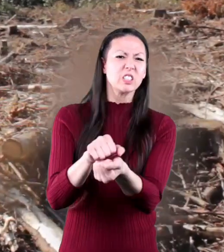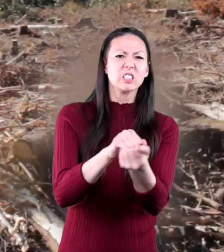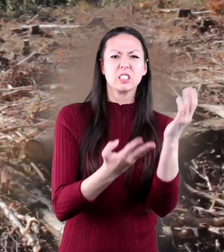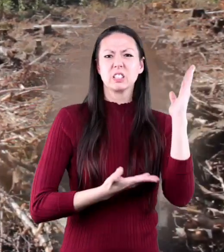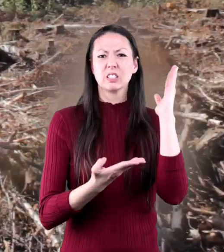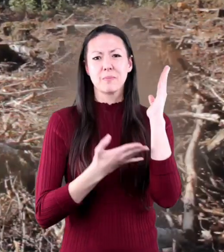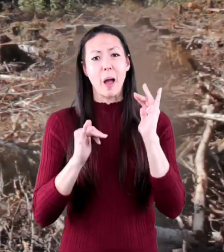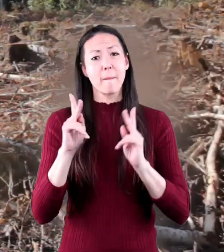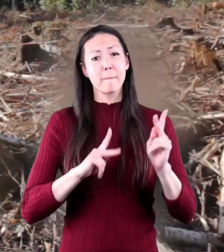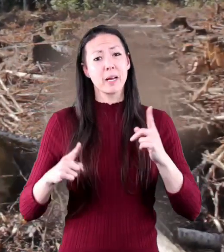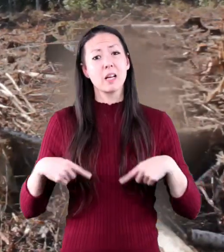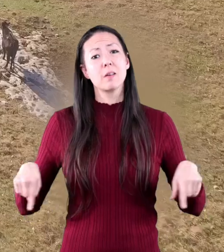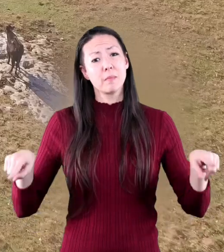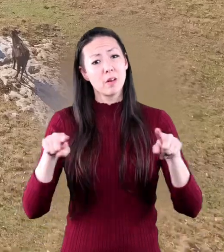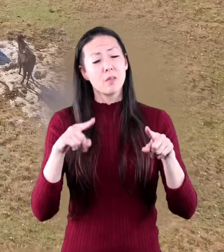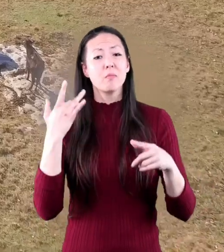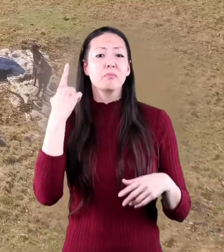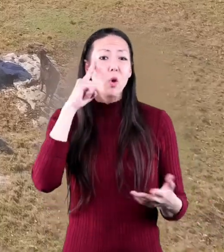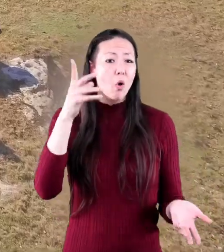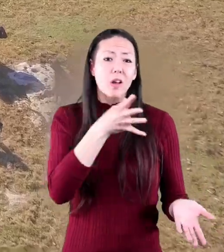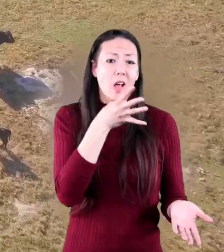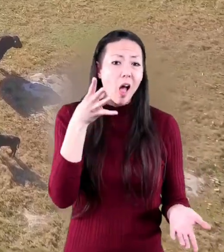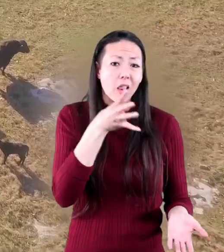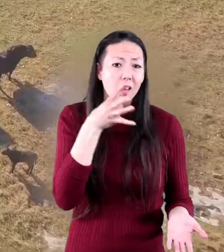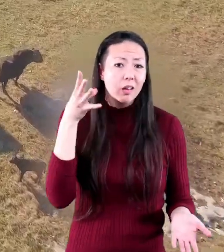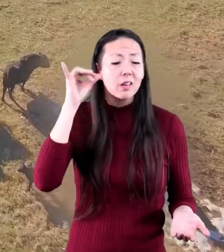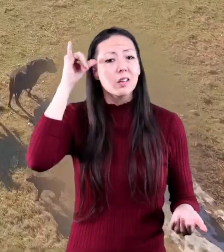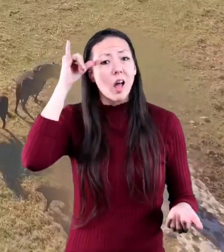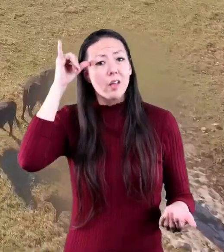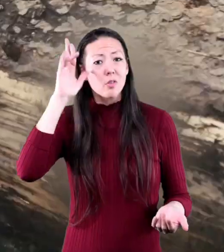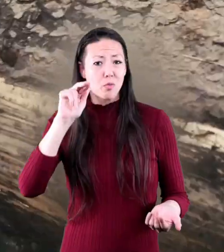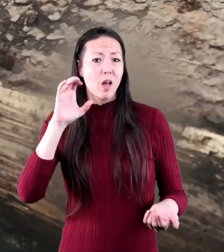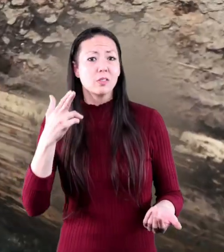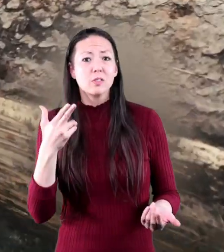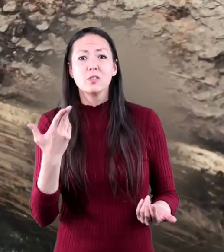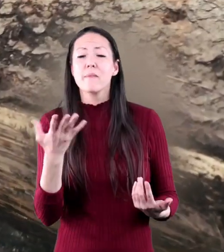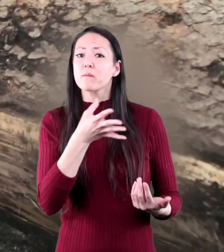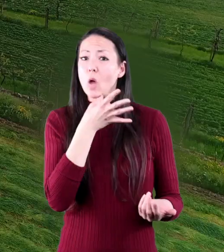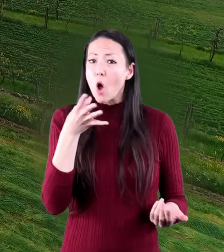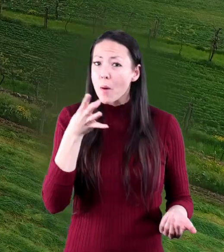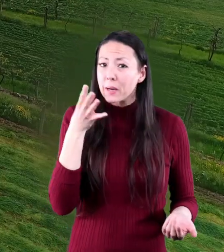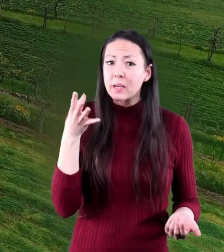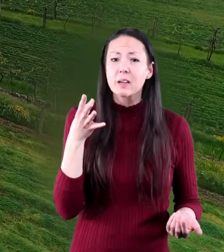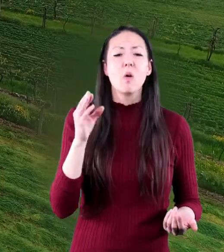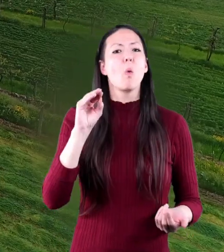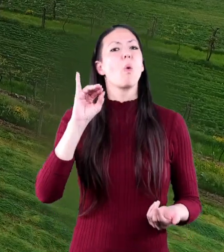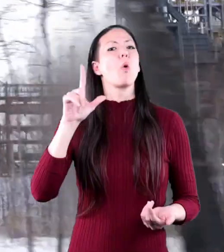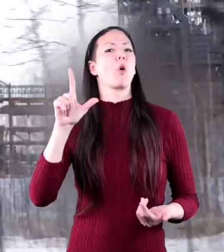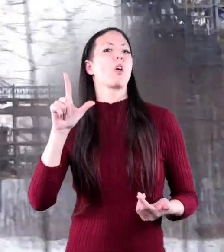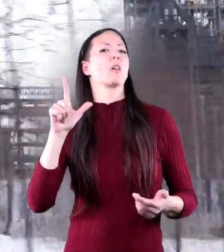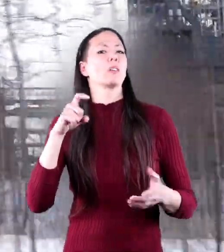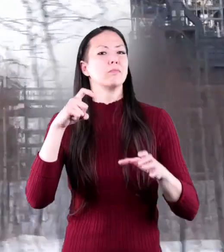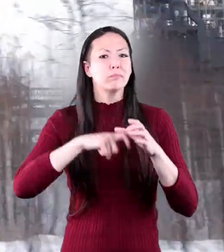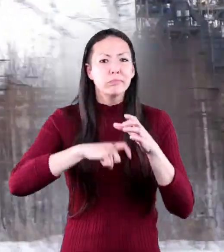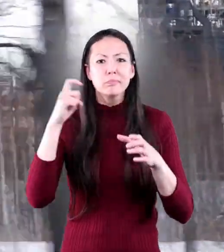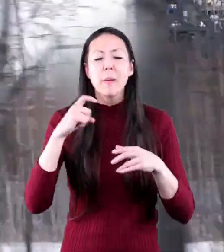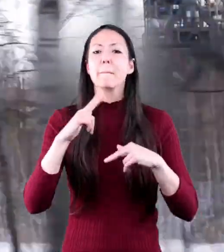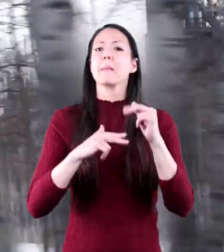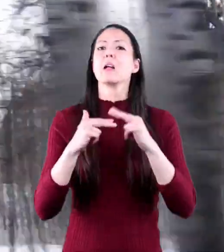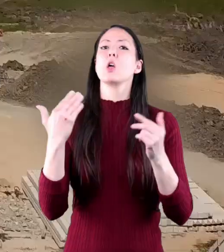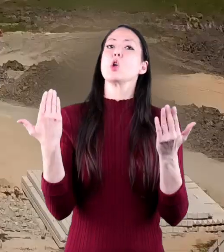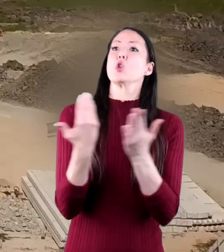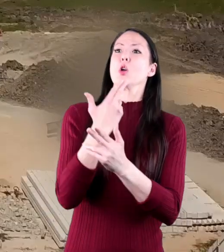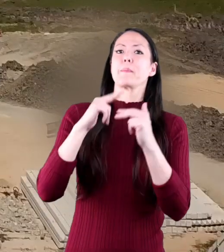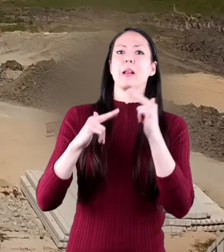destroyed or torn down by people, to make way for cattle ranching, logging, farming, oil exploration,